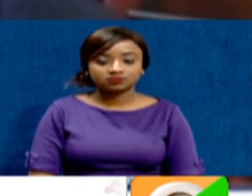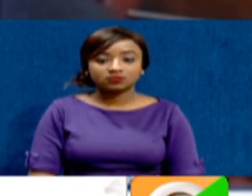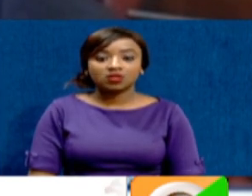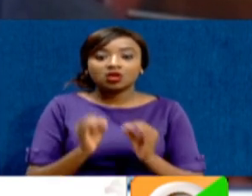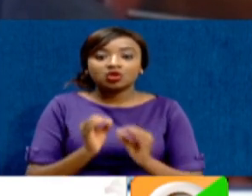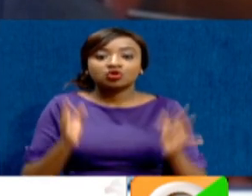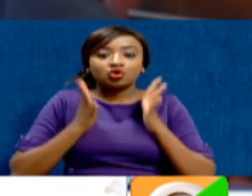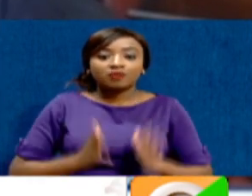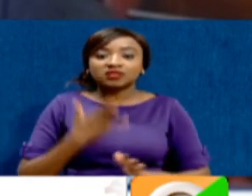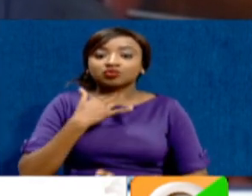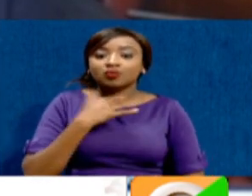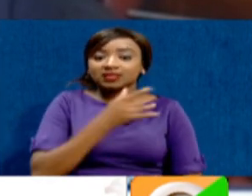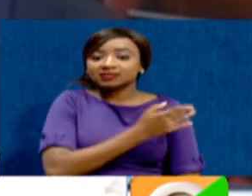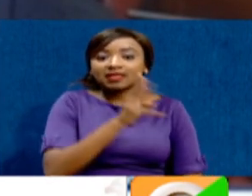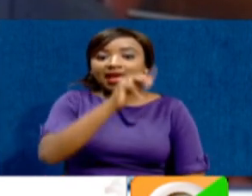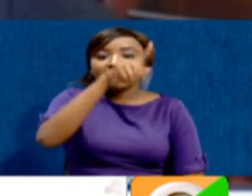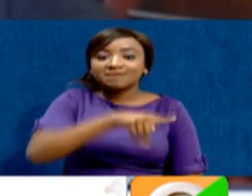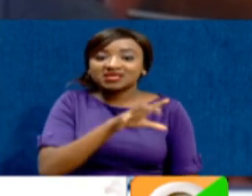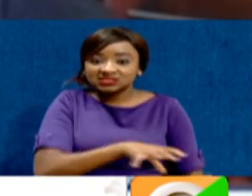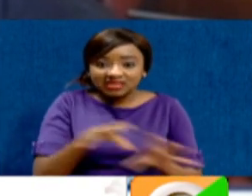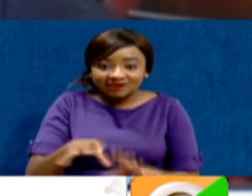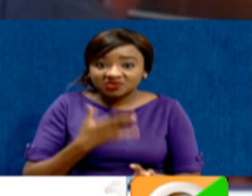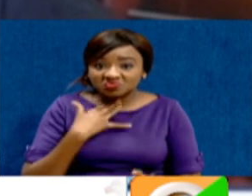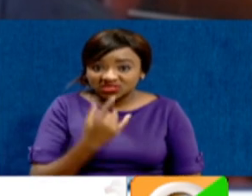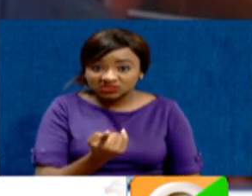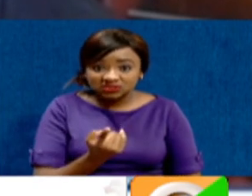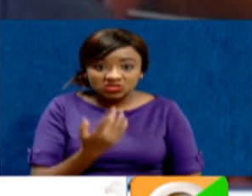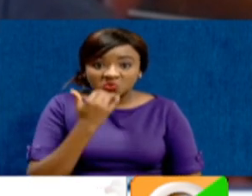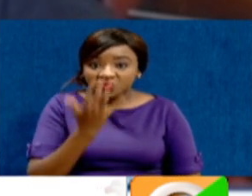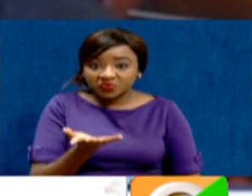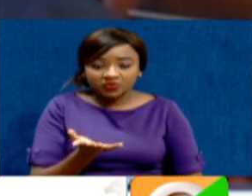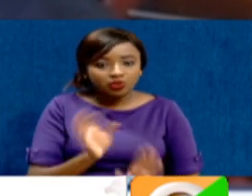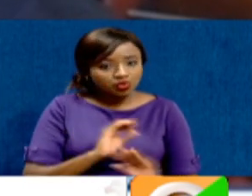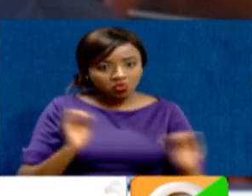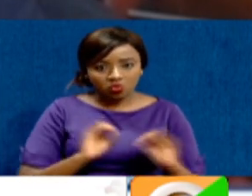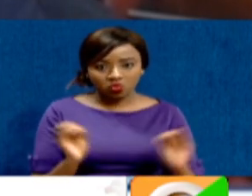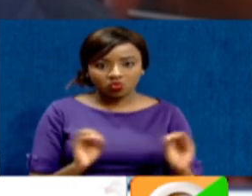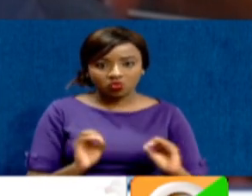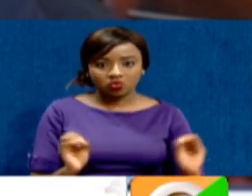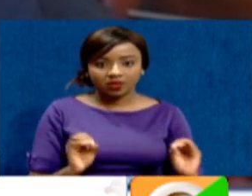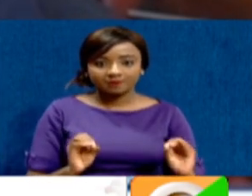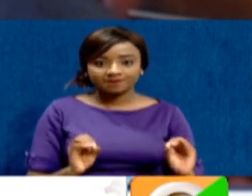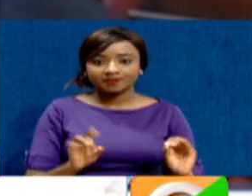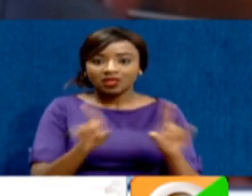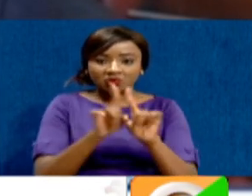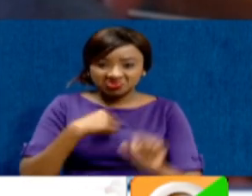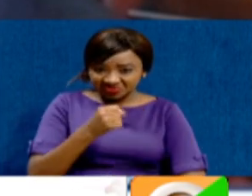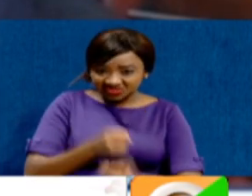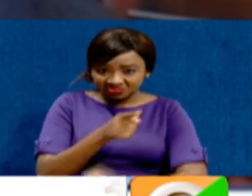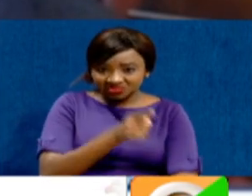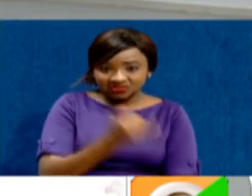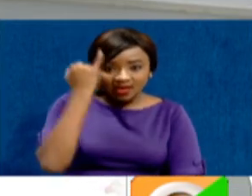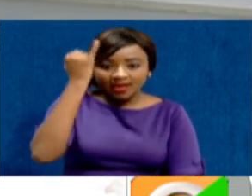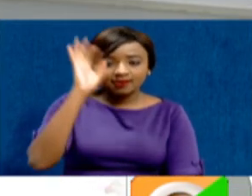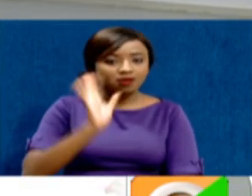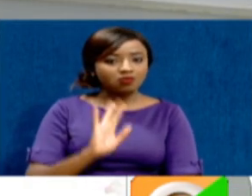Nobody would want another member of parliament suffering. Another senator suffering. No one. And we will not support.